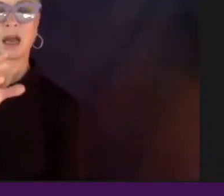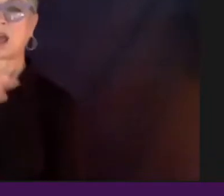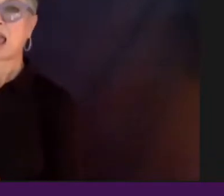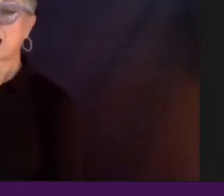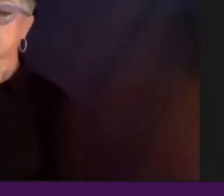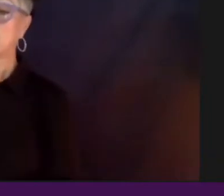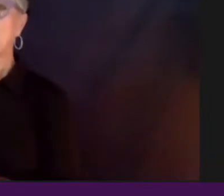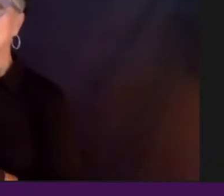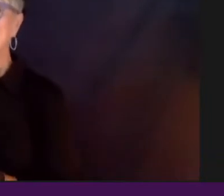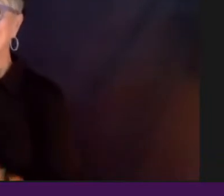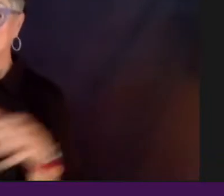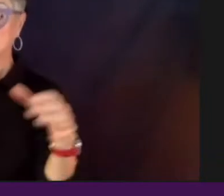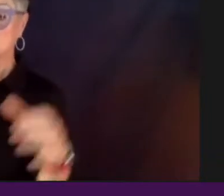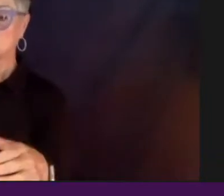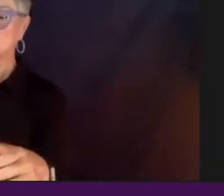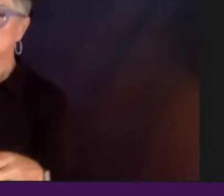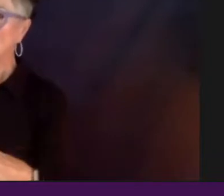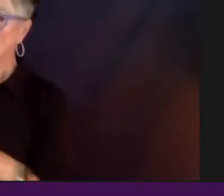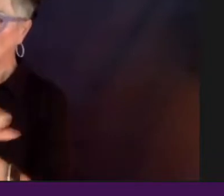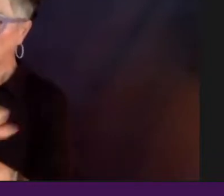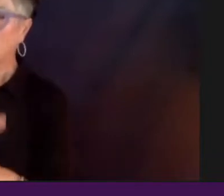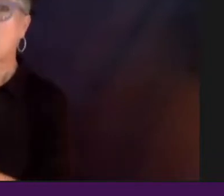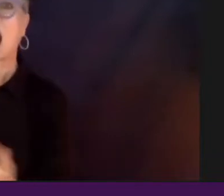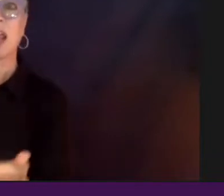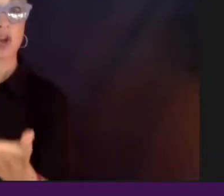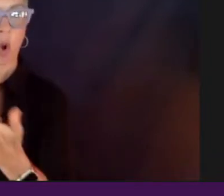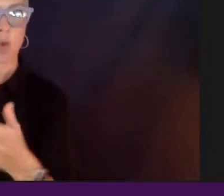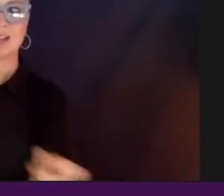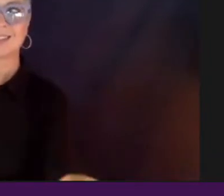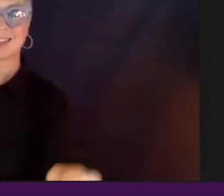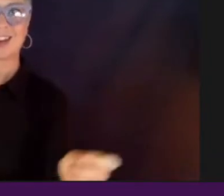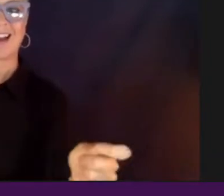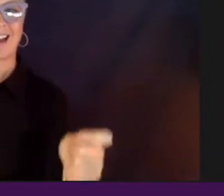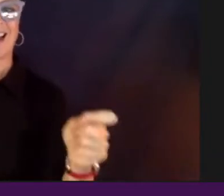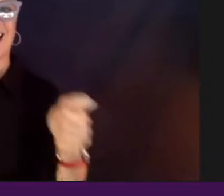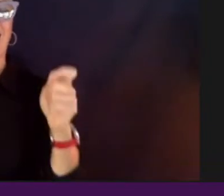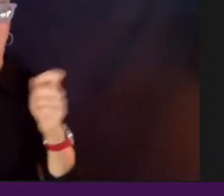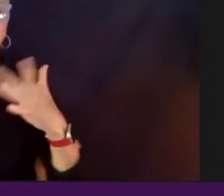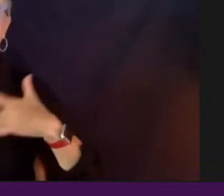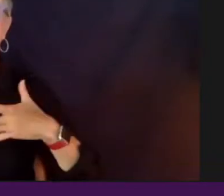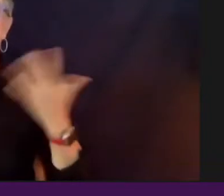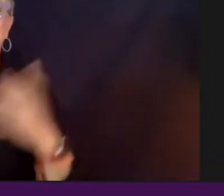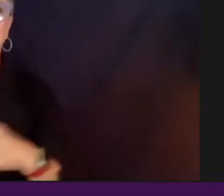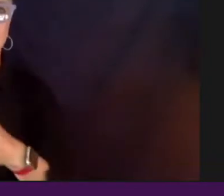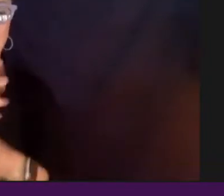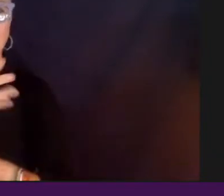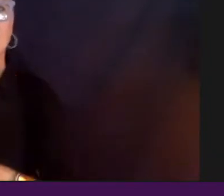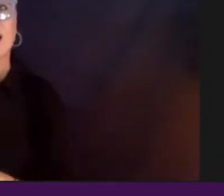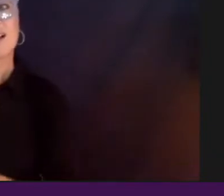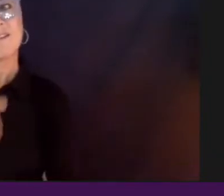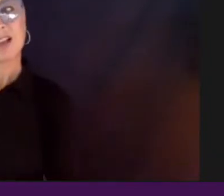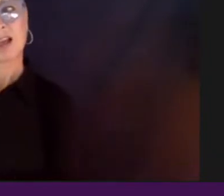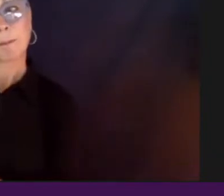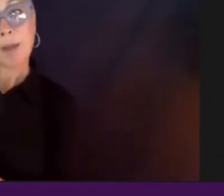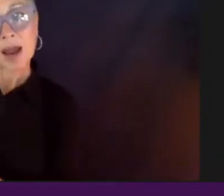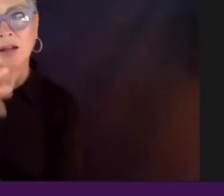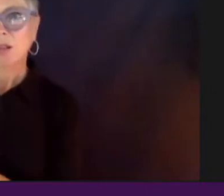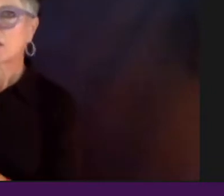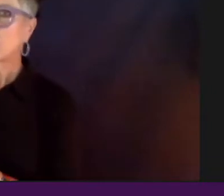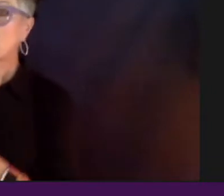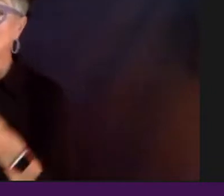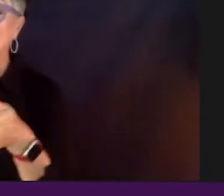real. And I do see the tide is shifting and I'm excited to be part of that. So I really feel like Michael and the other people here, the executives are really